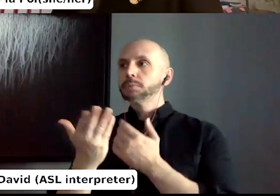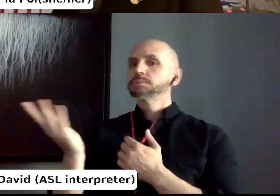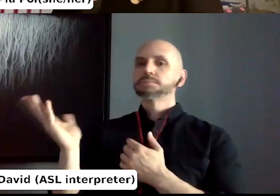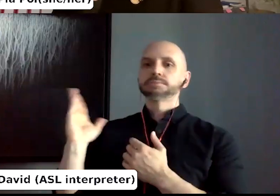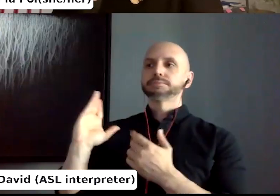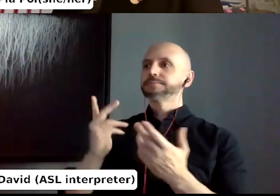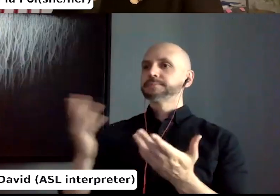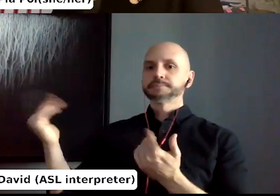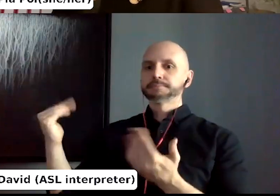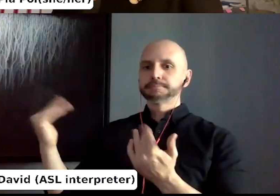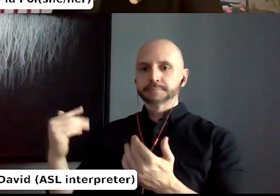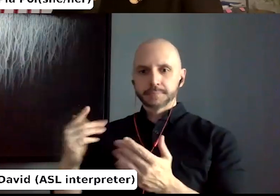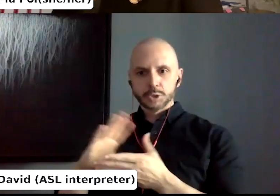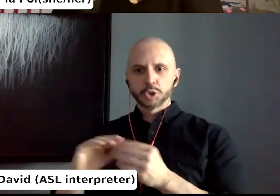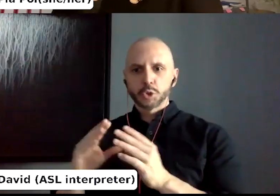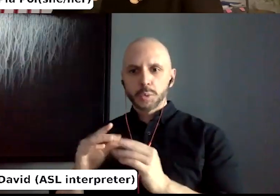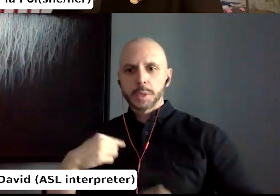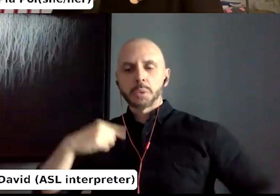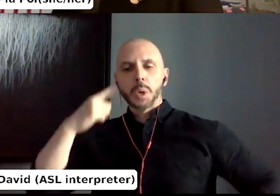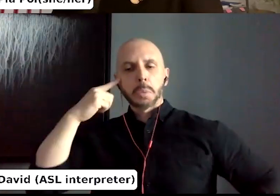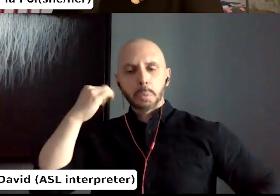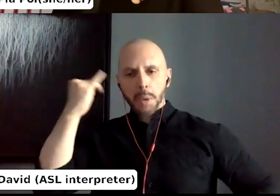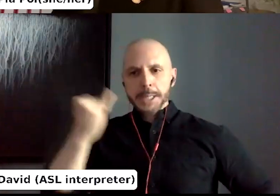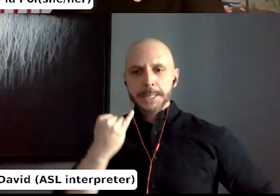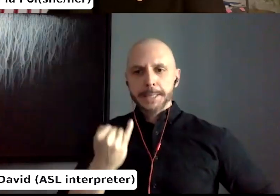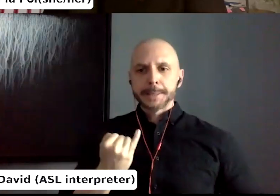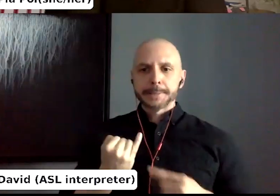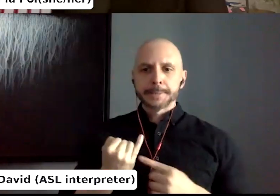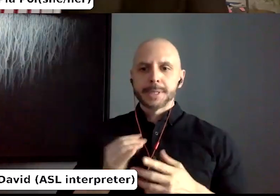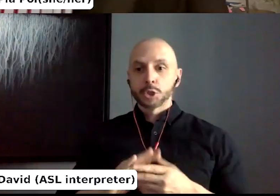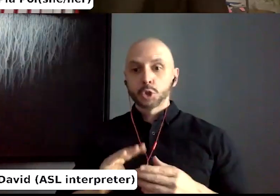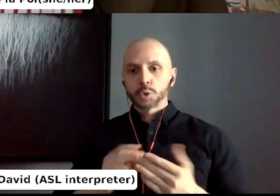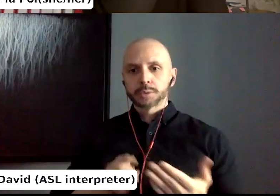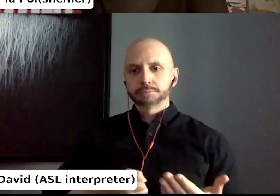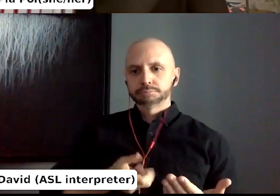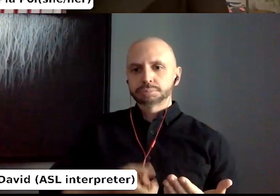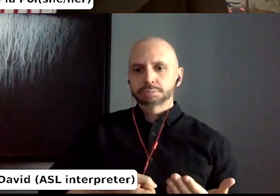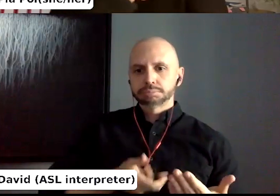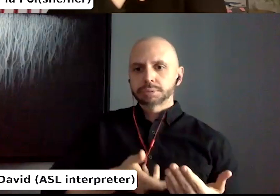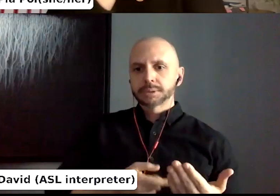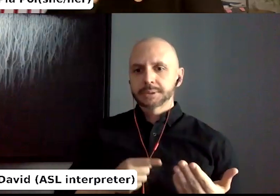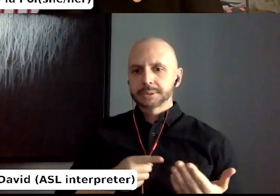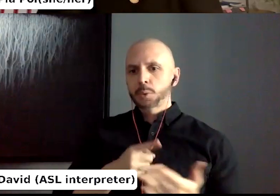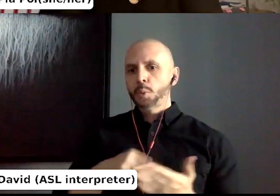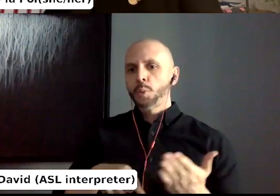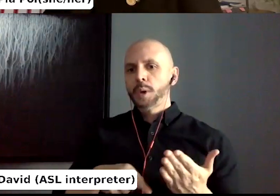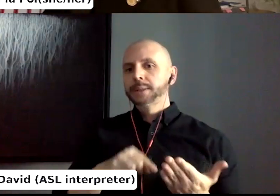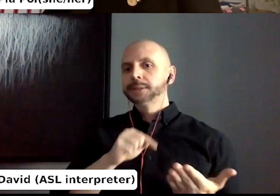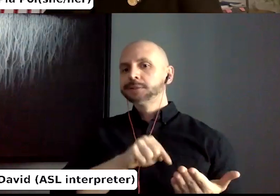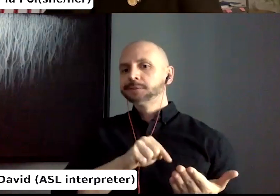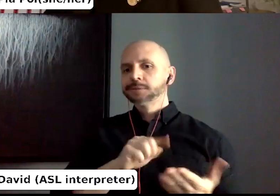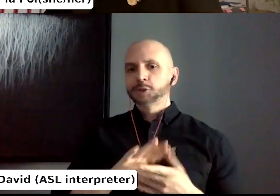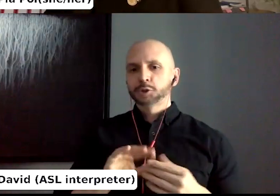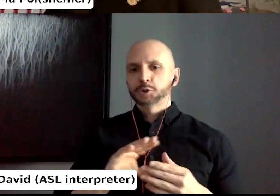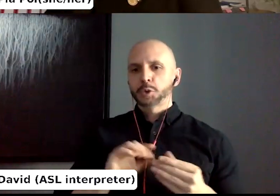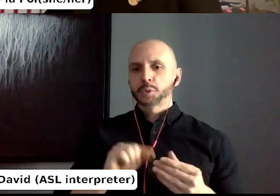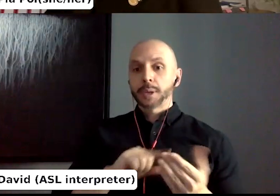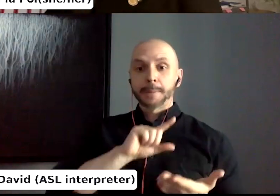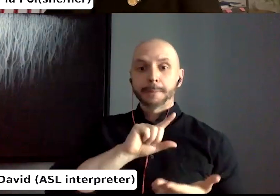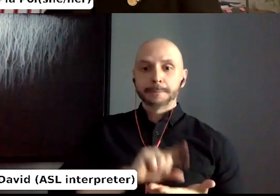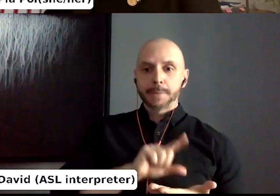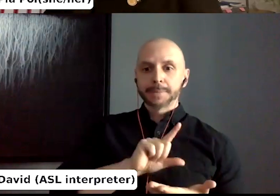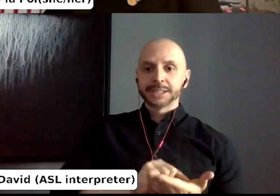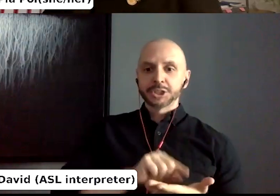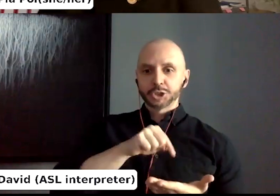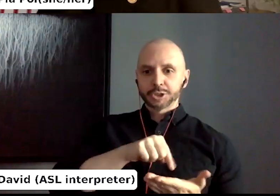write and I was really thinking about what's, yeah, what do I want to write about the future of publishing and the future of the book.